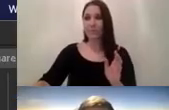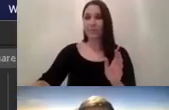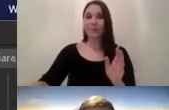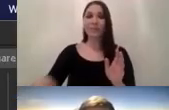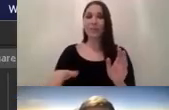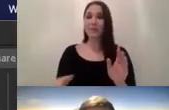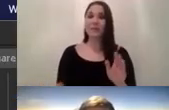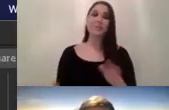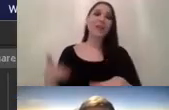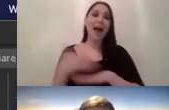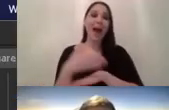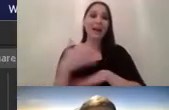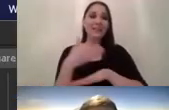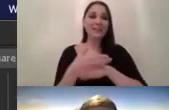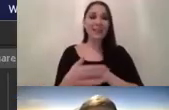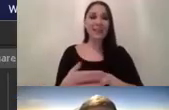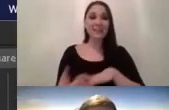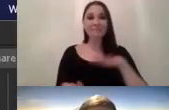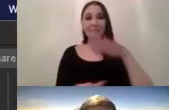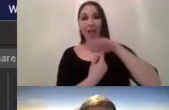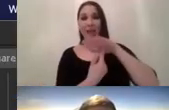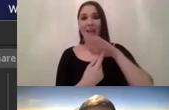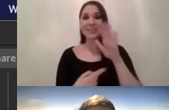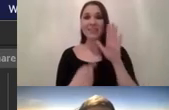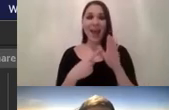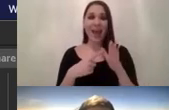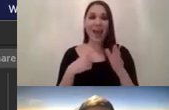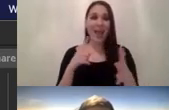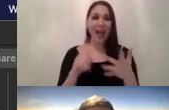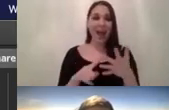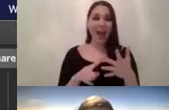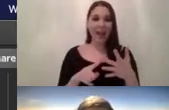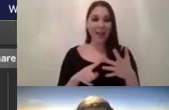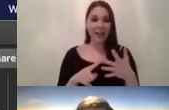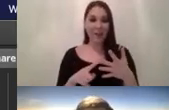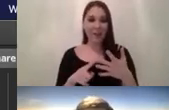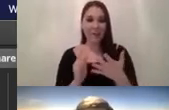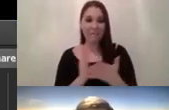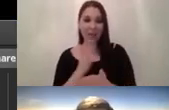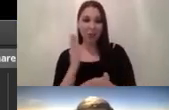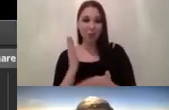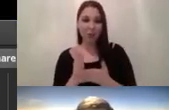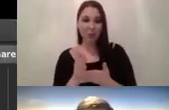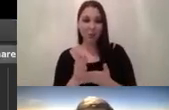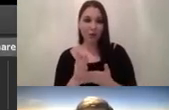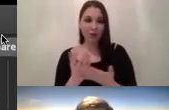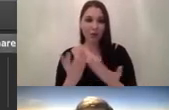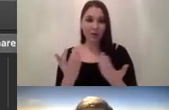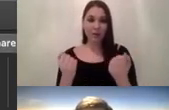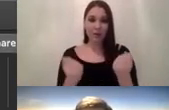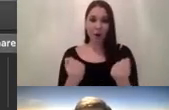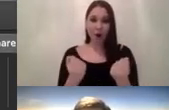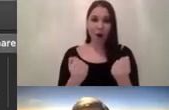of ai uh at car just make sure i get this correct it's car dot